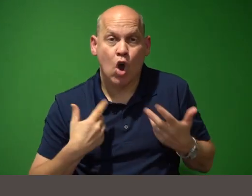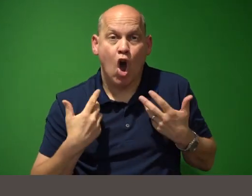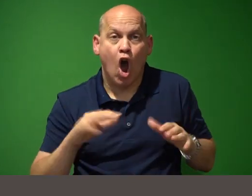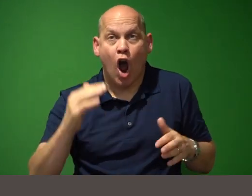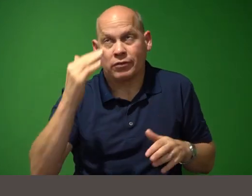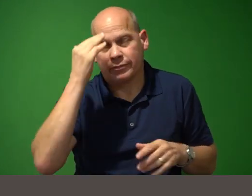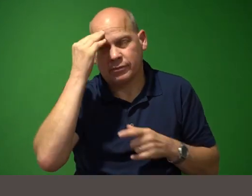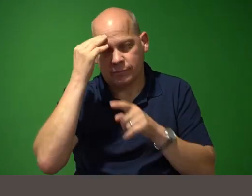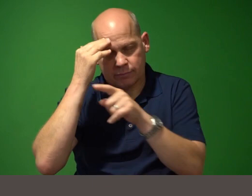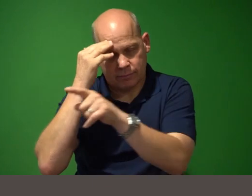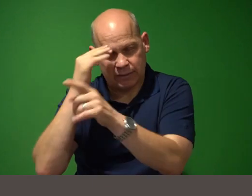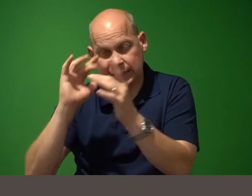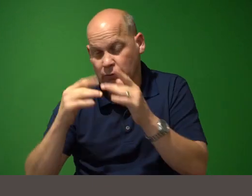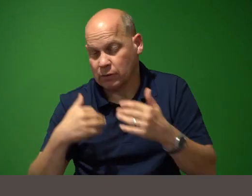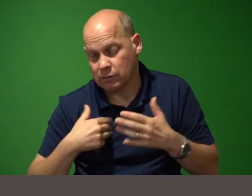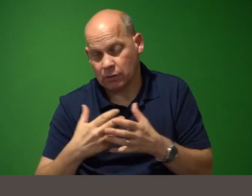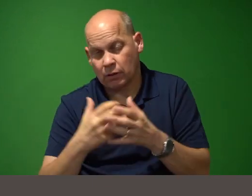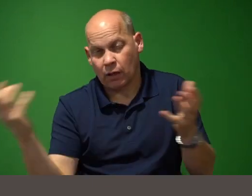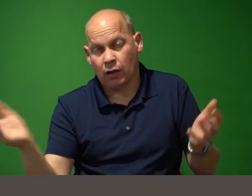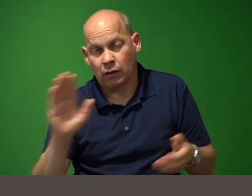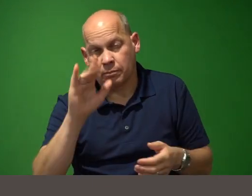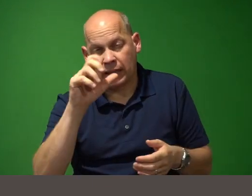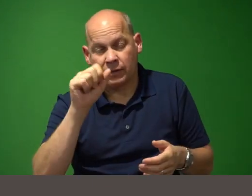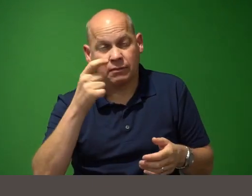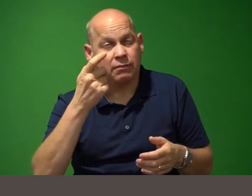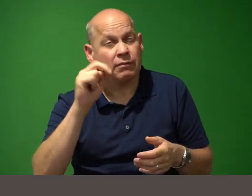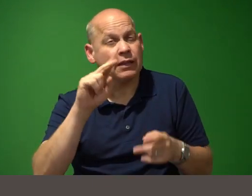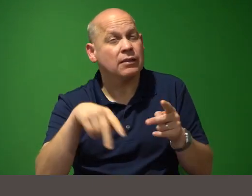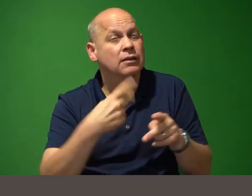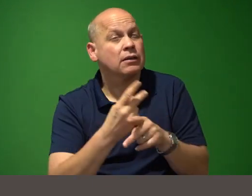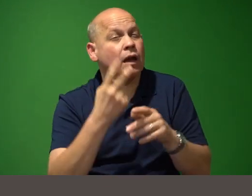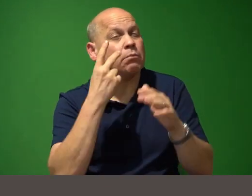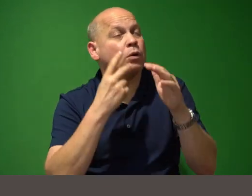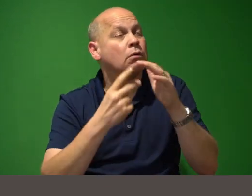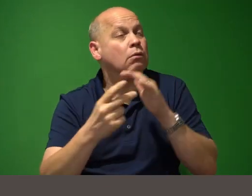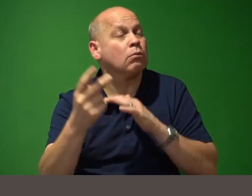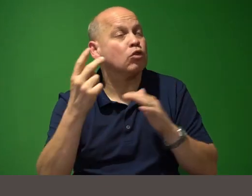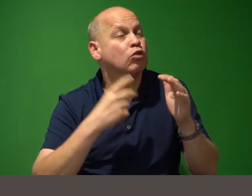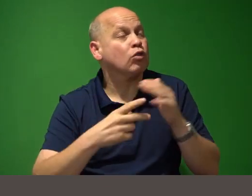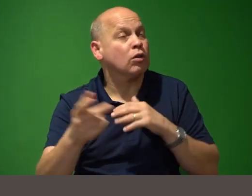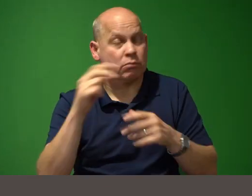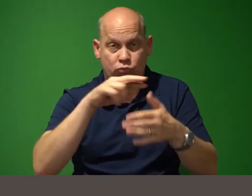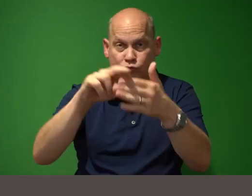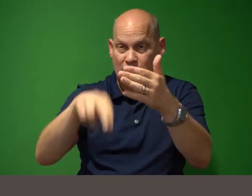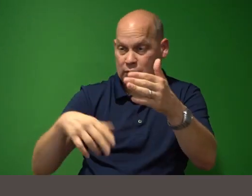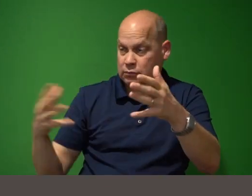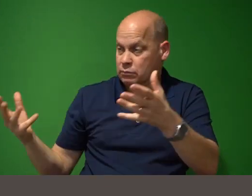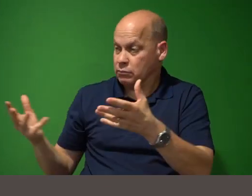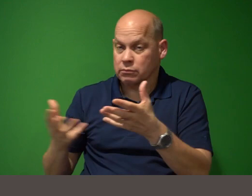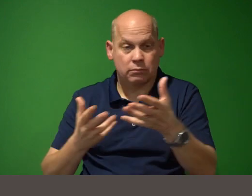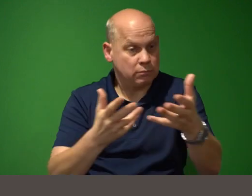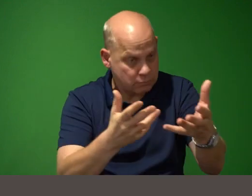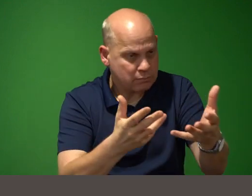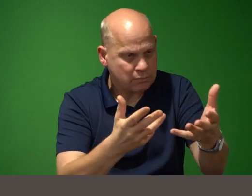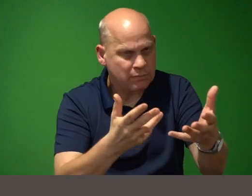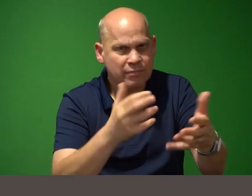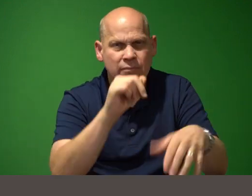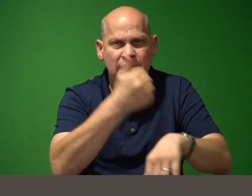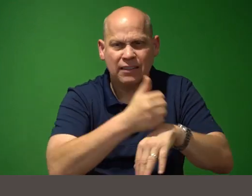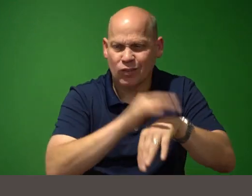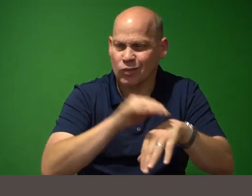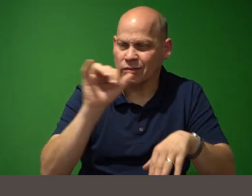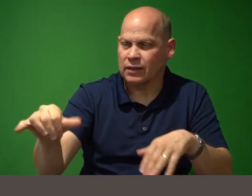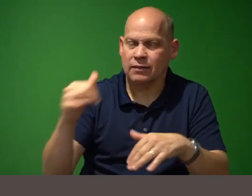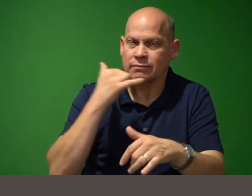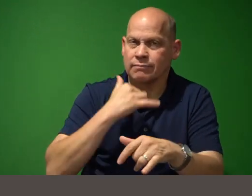then the type of predictions that you are now providing are based on that data set and there's a lot of questions about